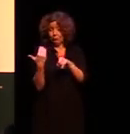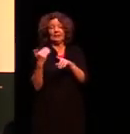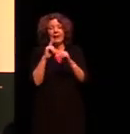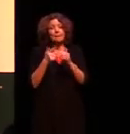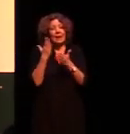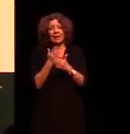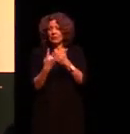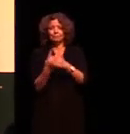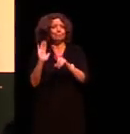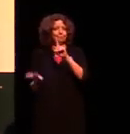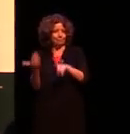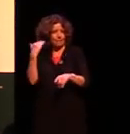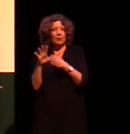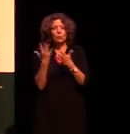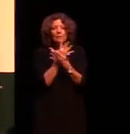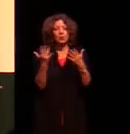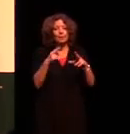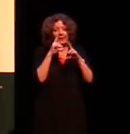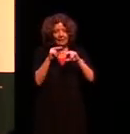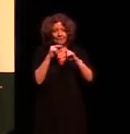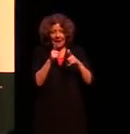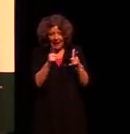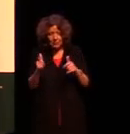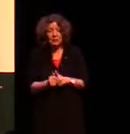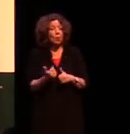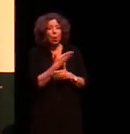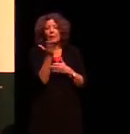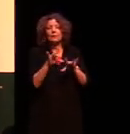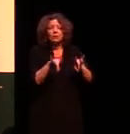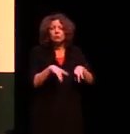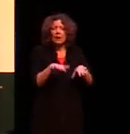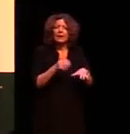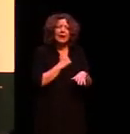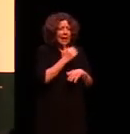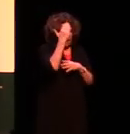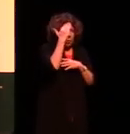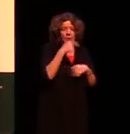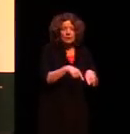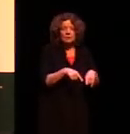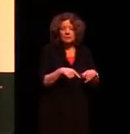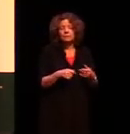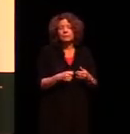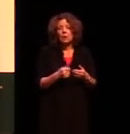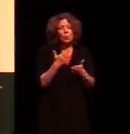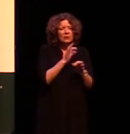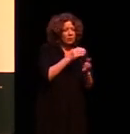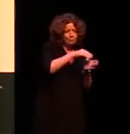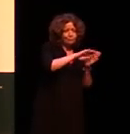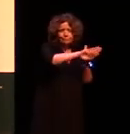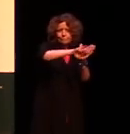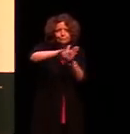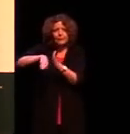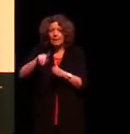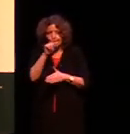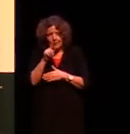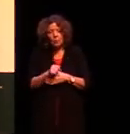By saying this, we are all Australians. And we as Aboriginal Elders, we don't exclude people from the circle. We allow people